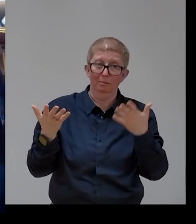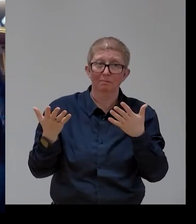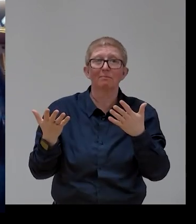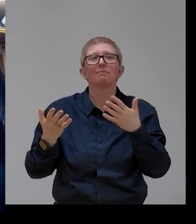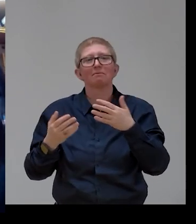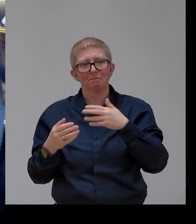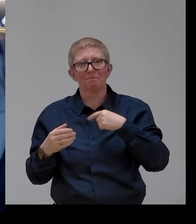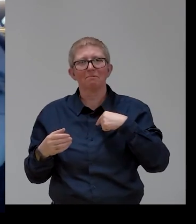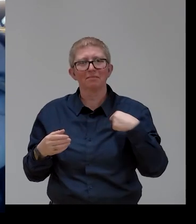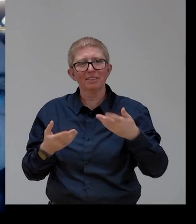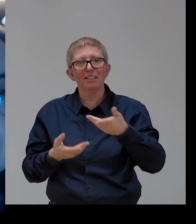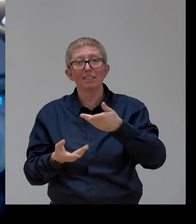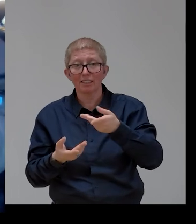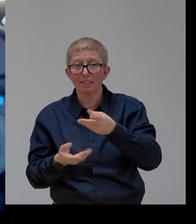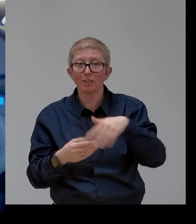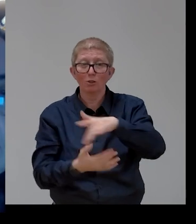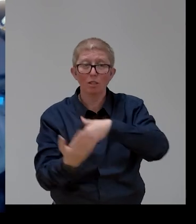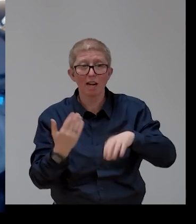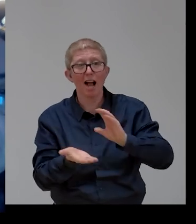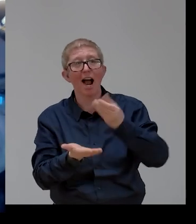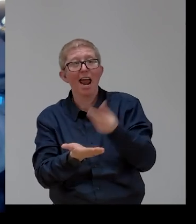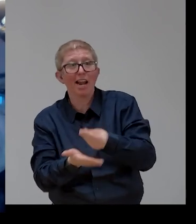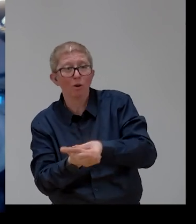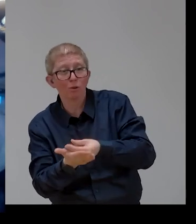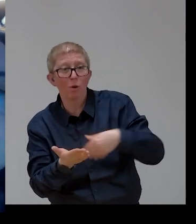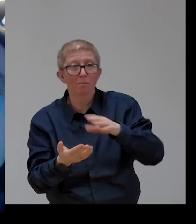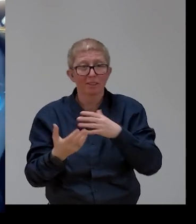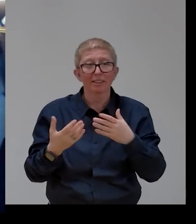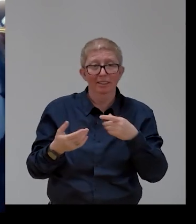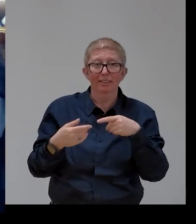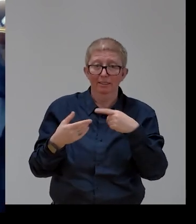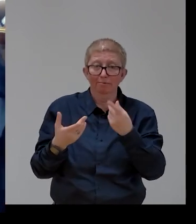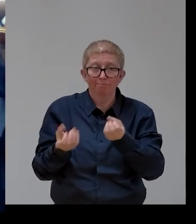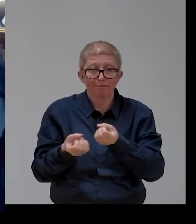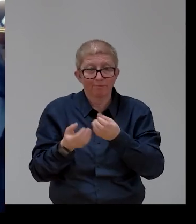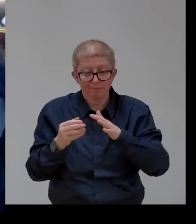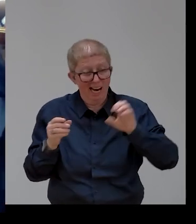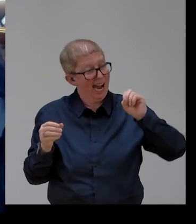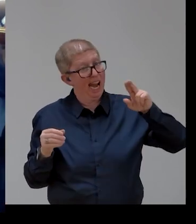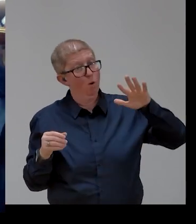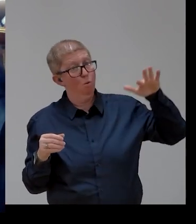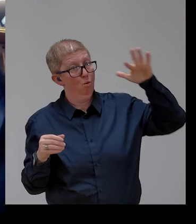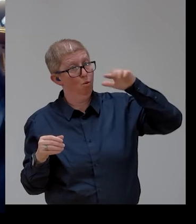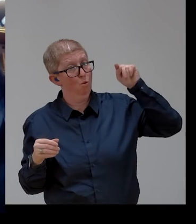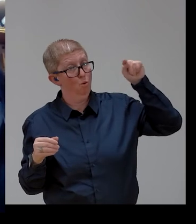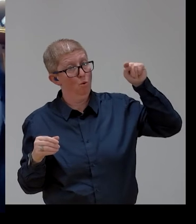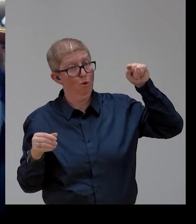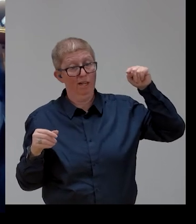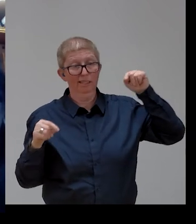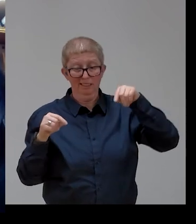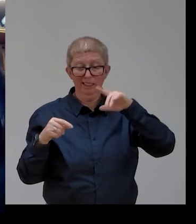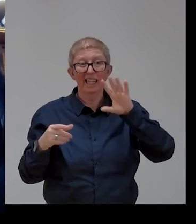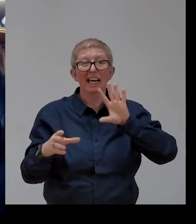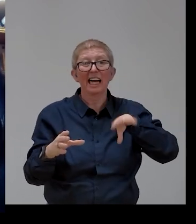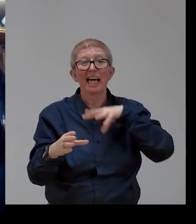contributes to the objectives of the European Union, including inclusive and sustainable